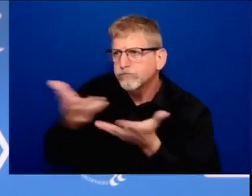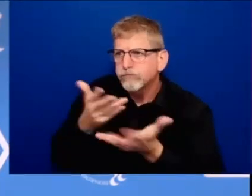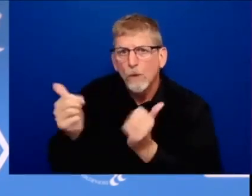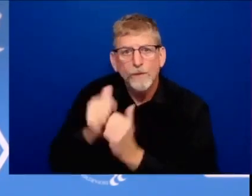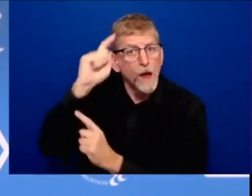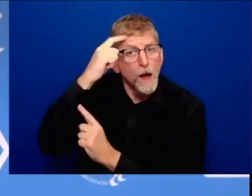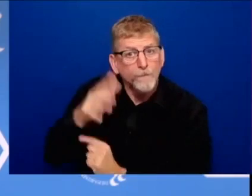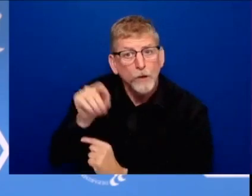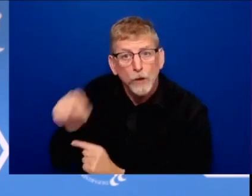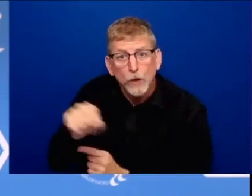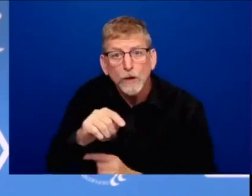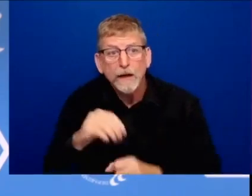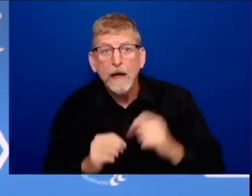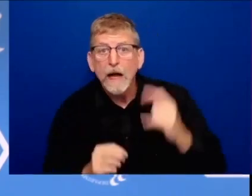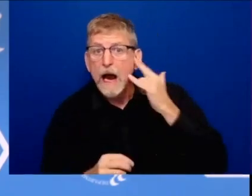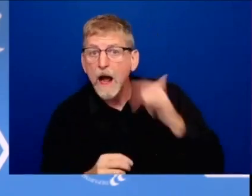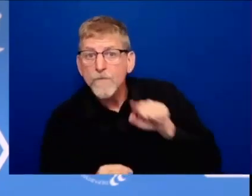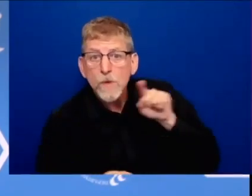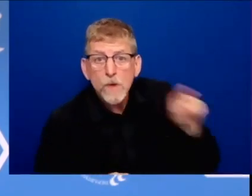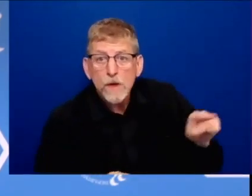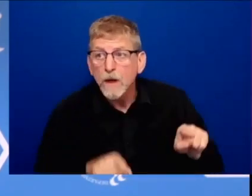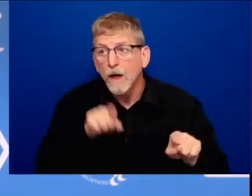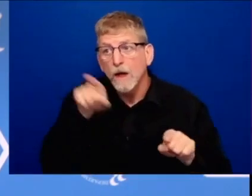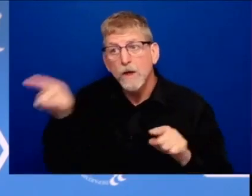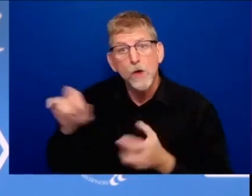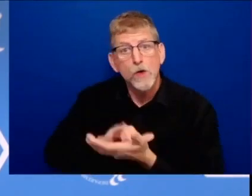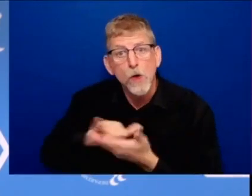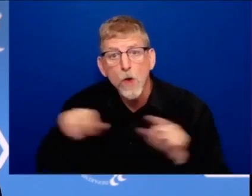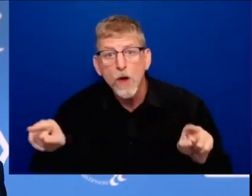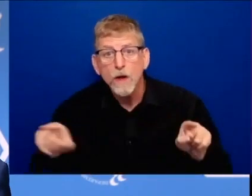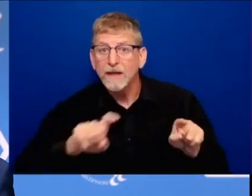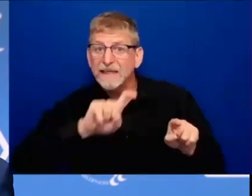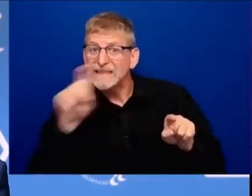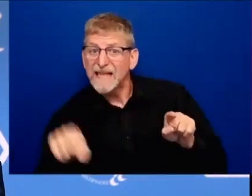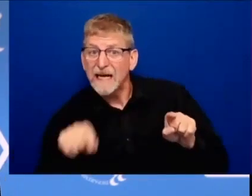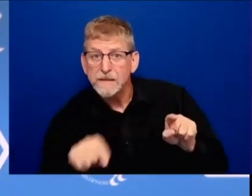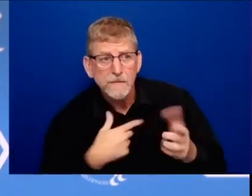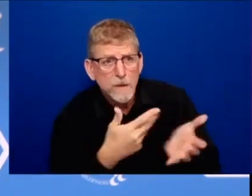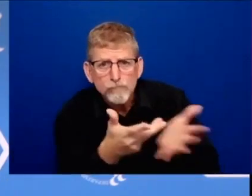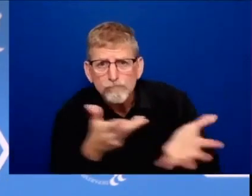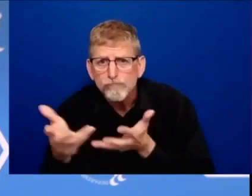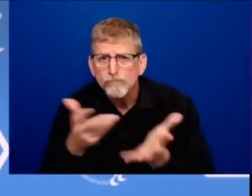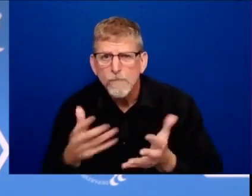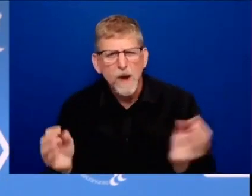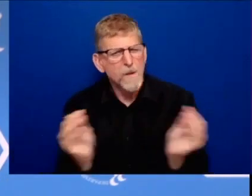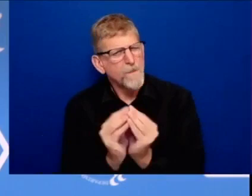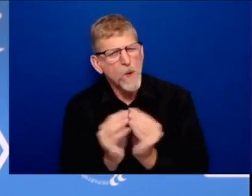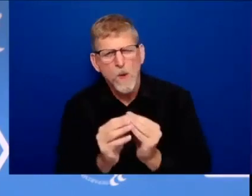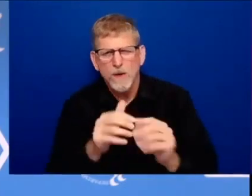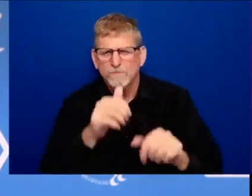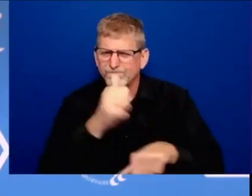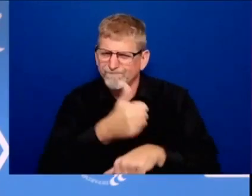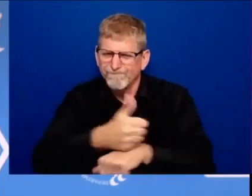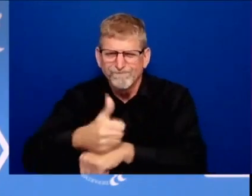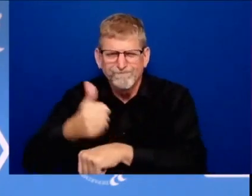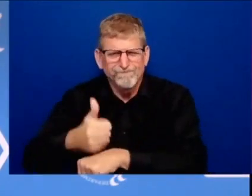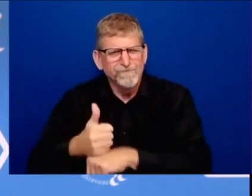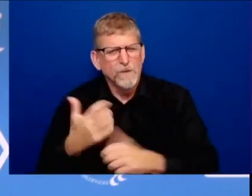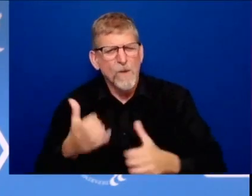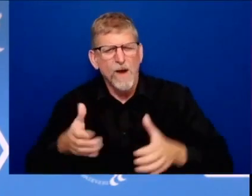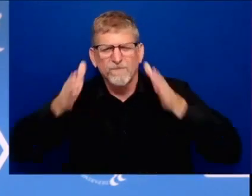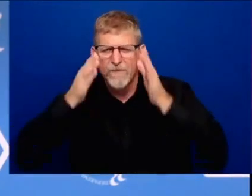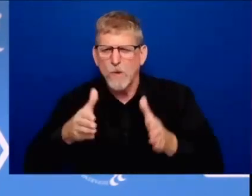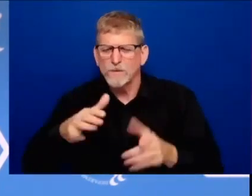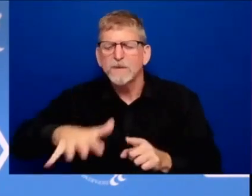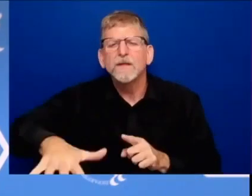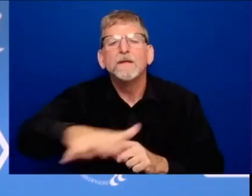with many more to come we're going to target communities that have been the hardest hit and will be staffed by our